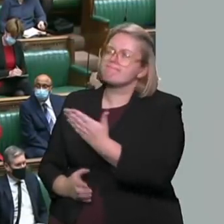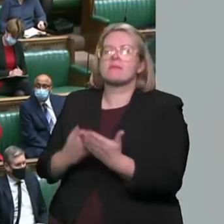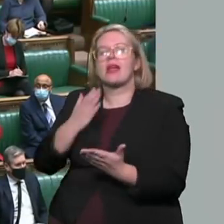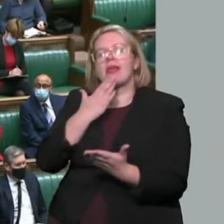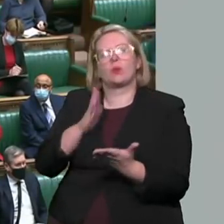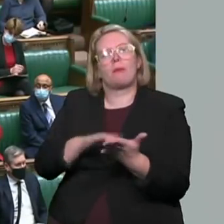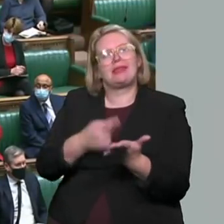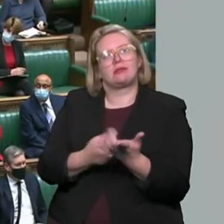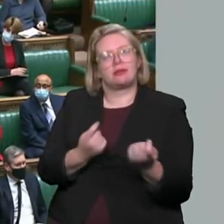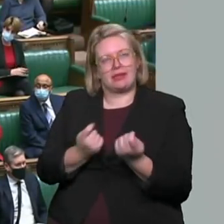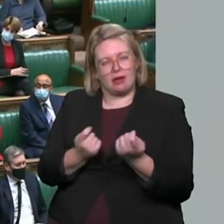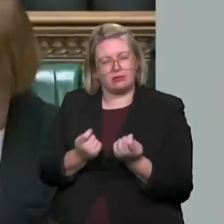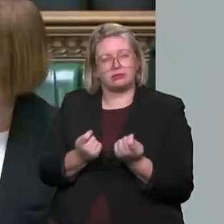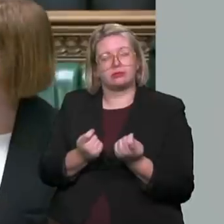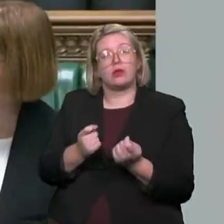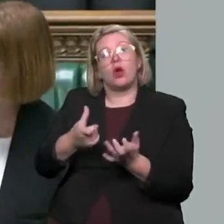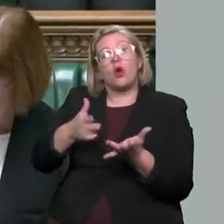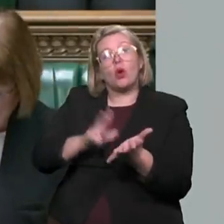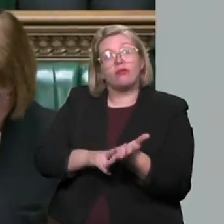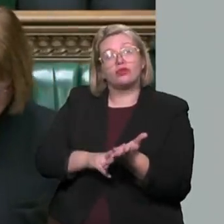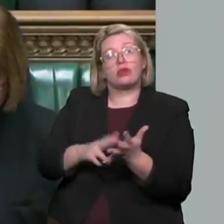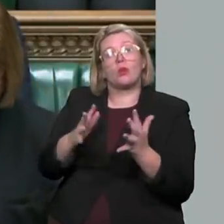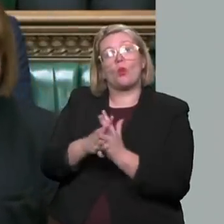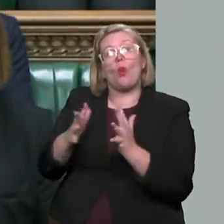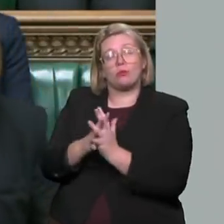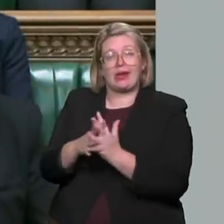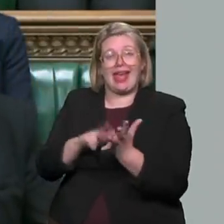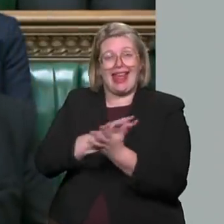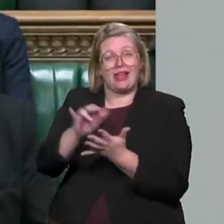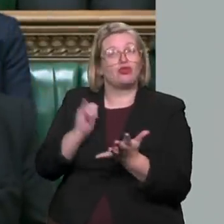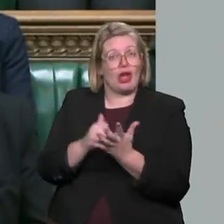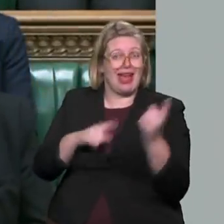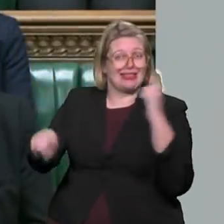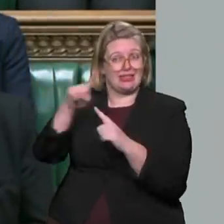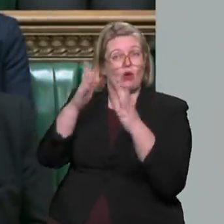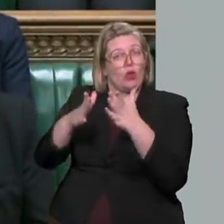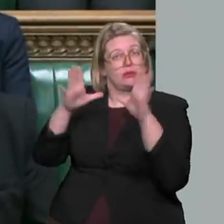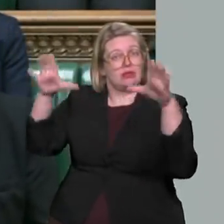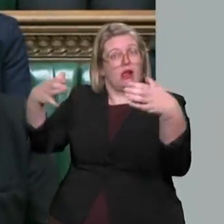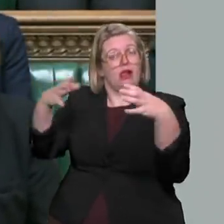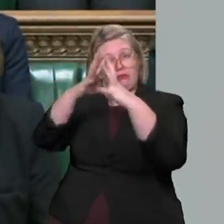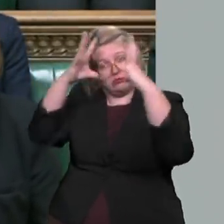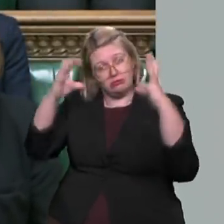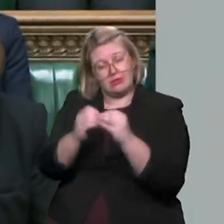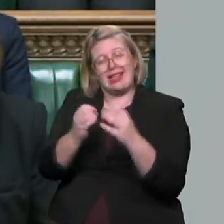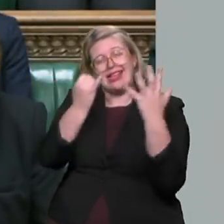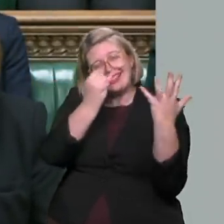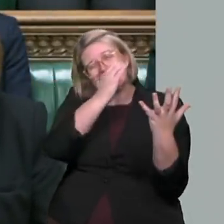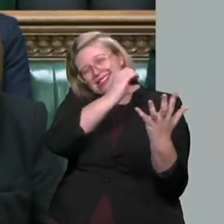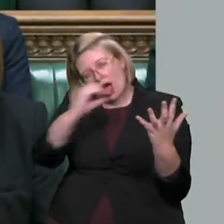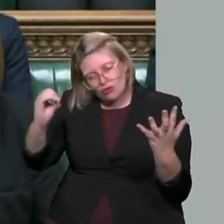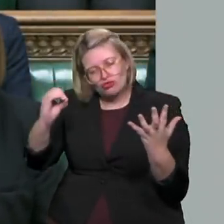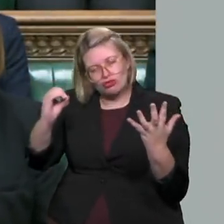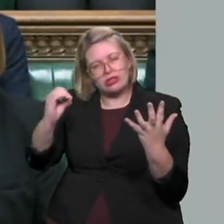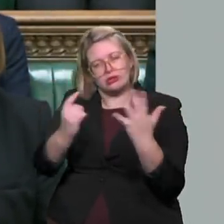University Hospitals Coventry and Warwickshire NHS Trust has dealt with more than 600 attacks on staff during the